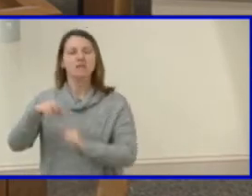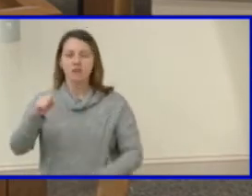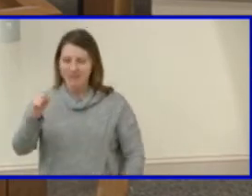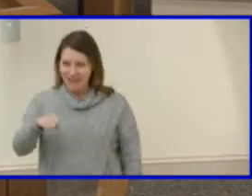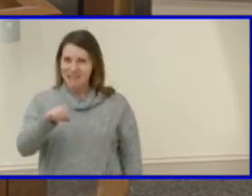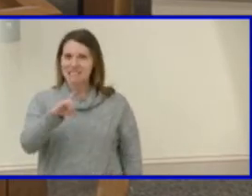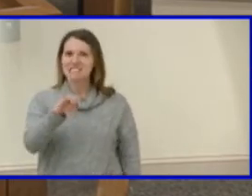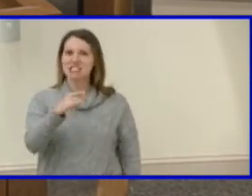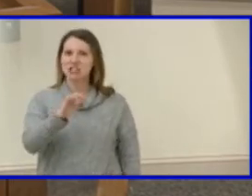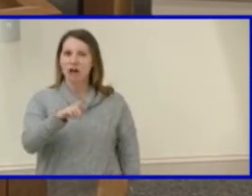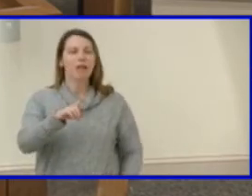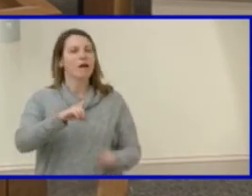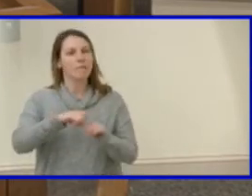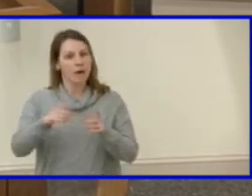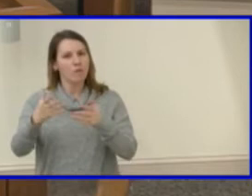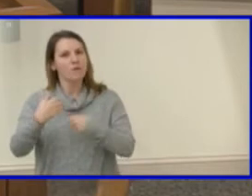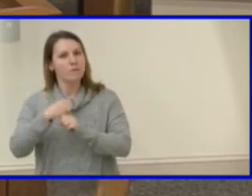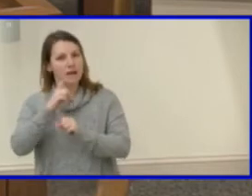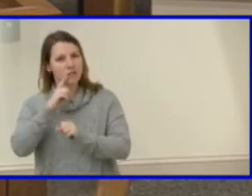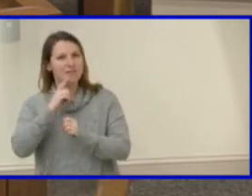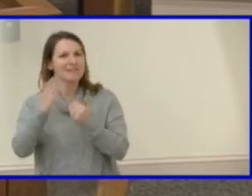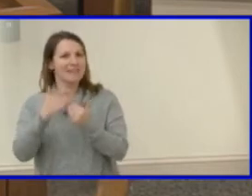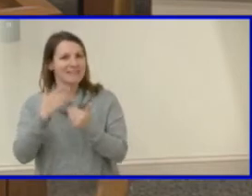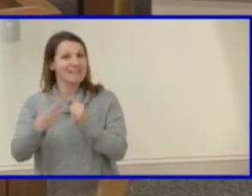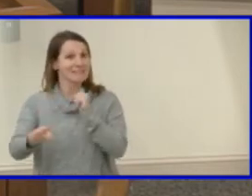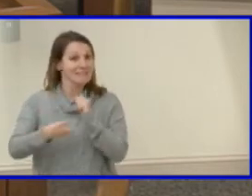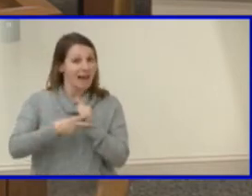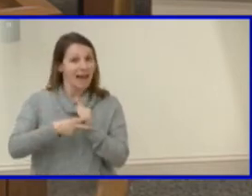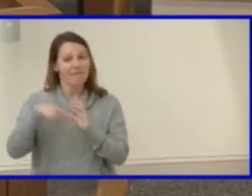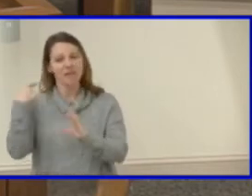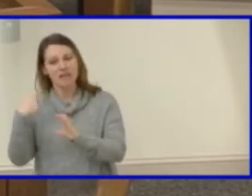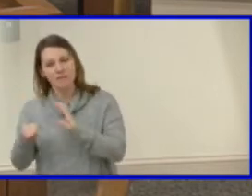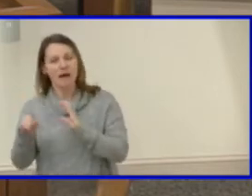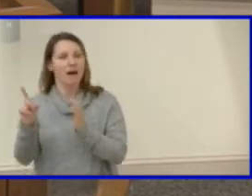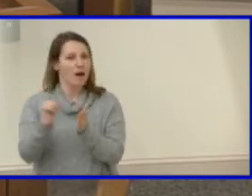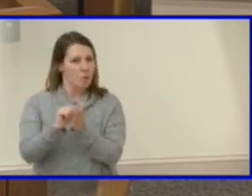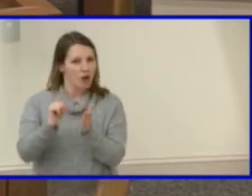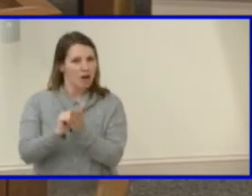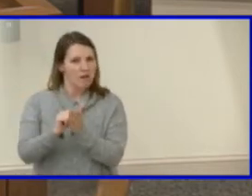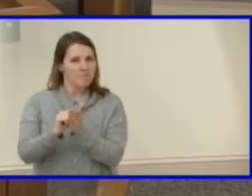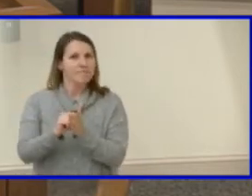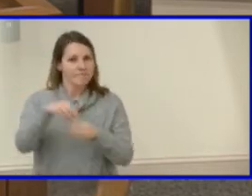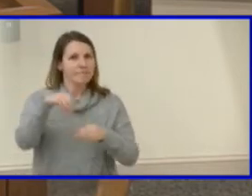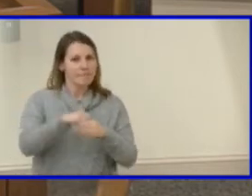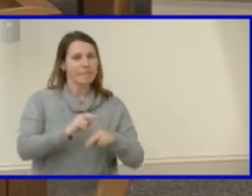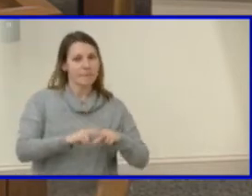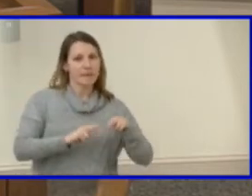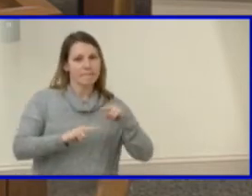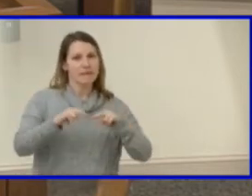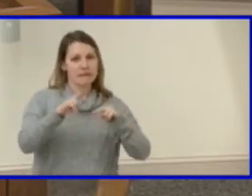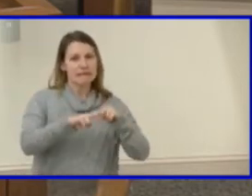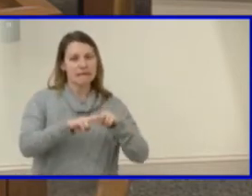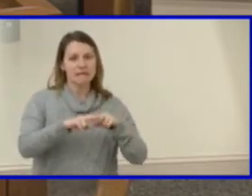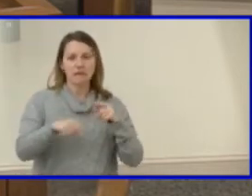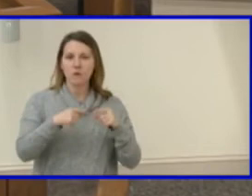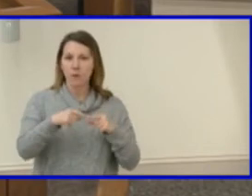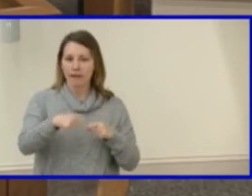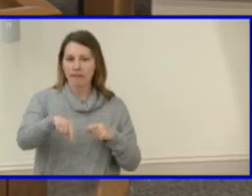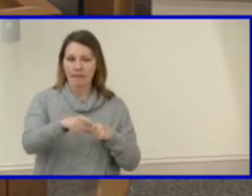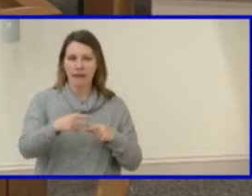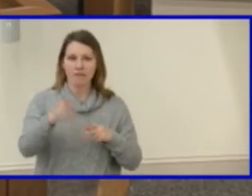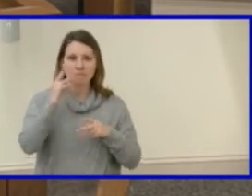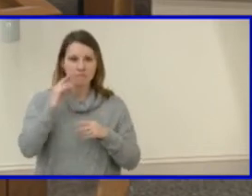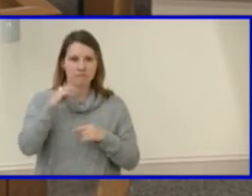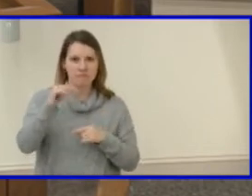created it so that it could be easily saved, emailed, or printed, um, at the building level by our school counseling departments when they're having those crucial